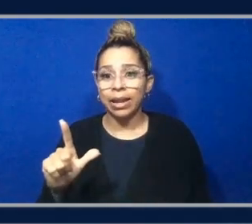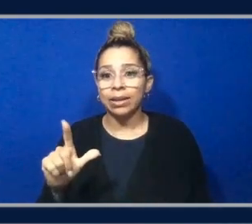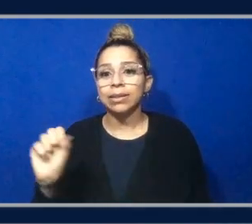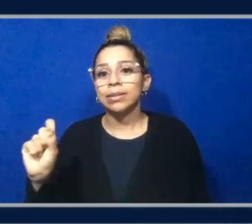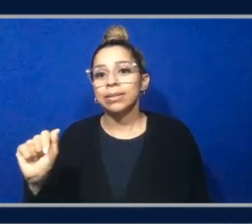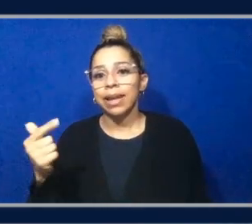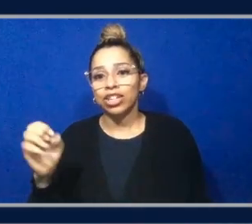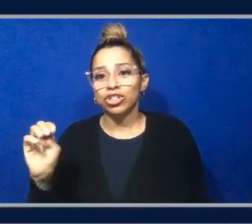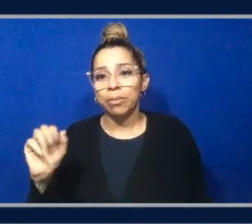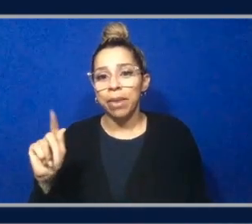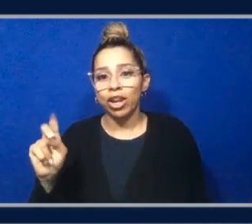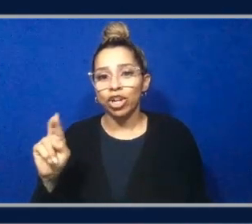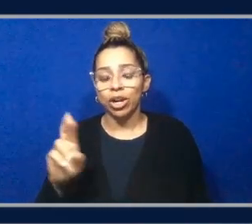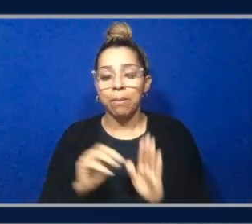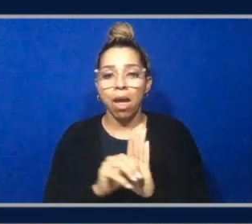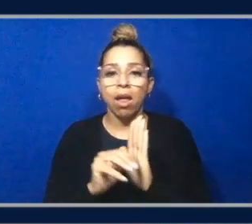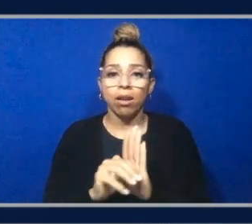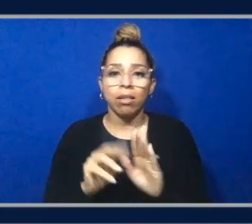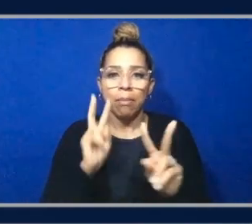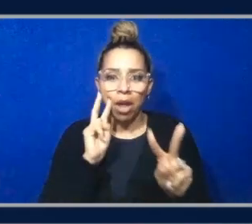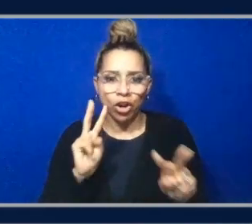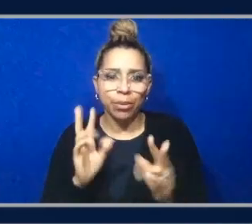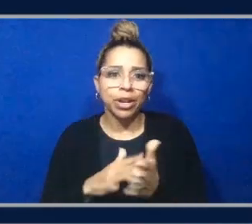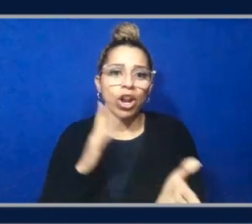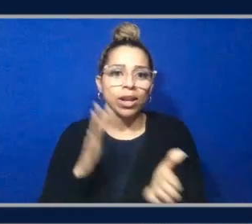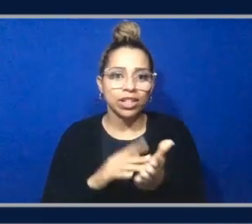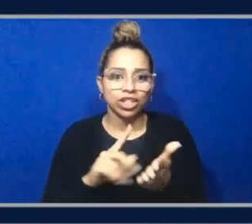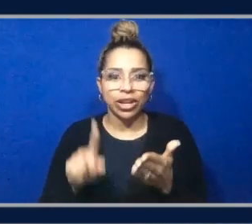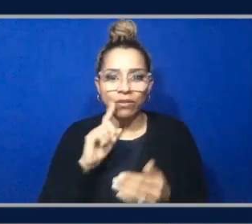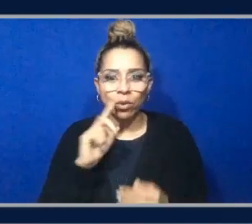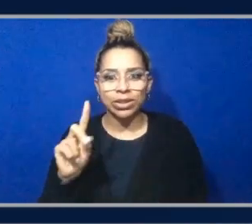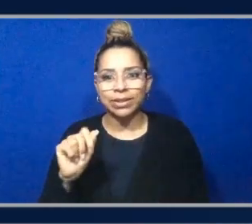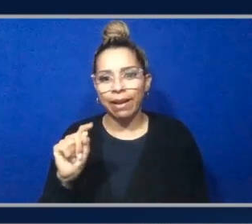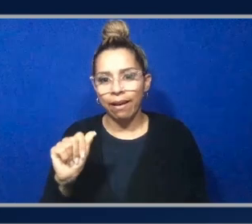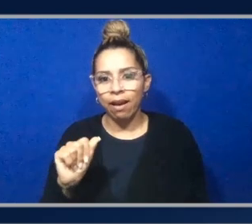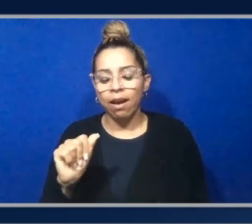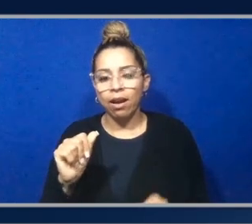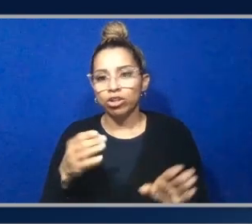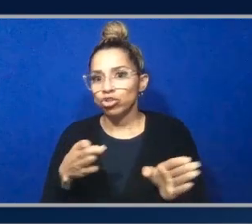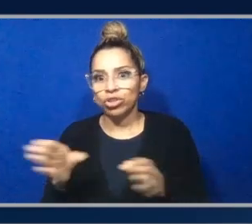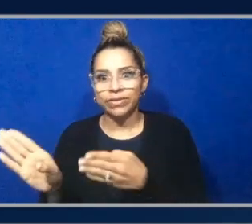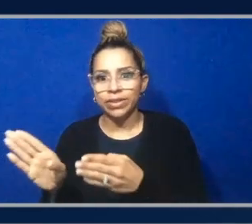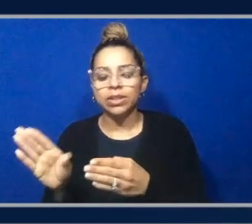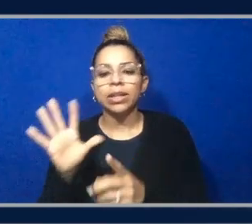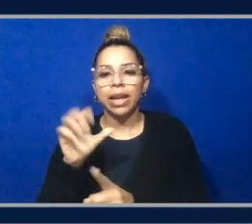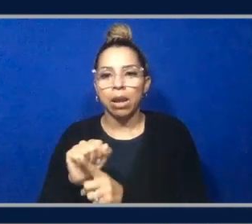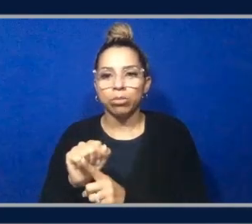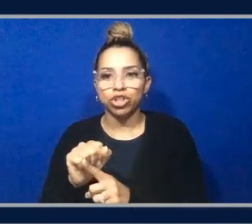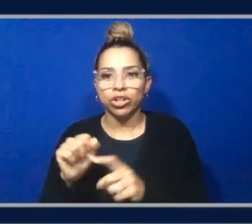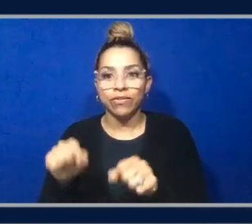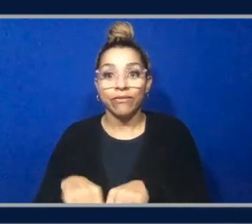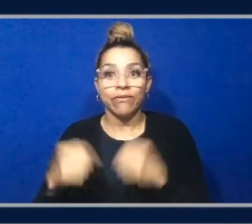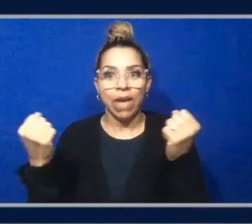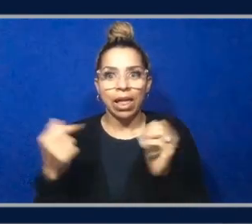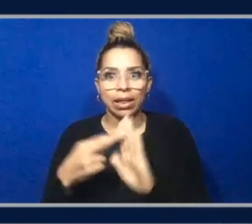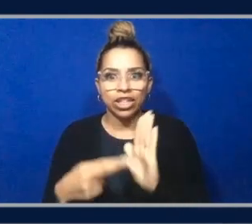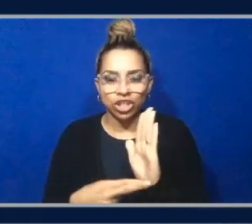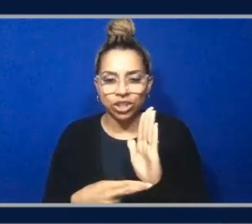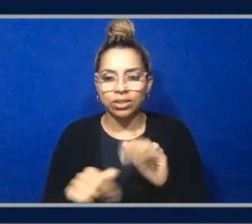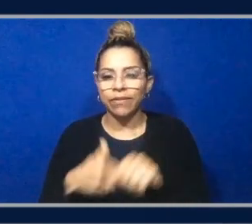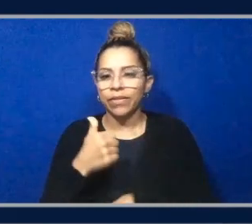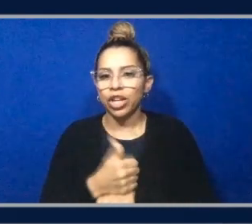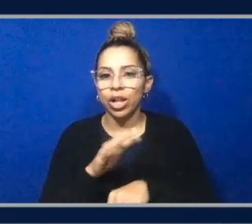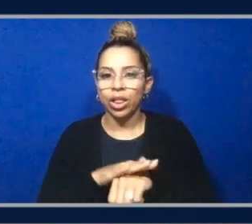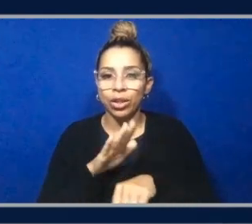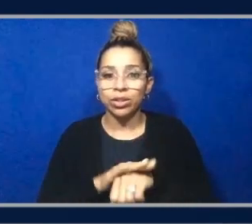capture violations. Configure alerts and Amazon CloudWatch to send notifications. I like that because it does mention alerts in the response. That's right. And we